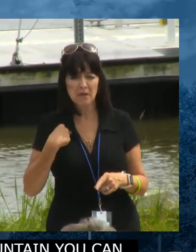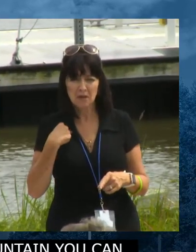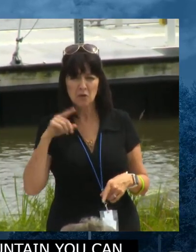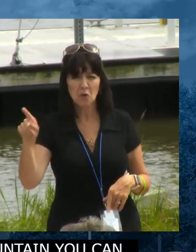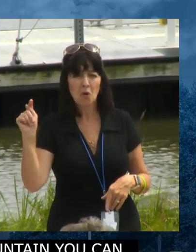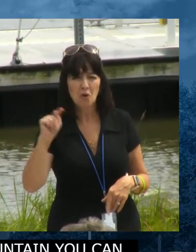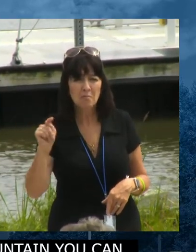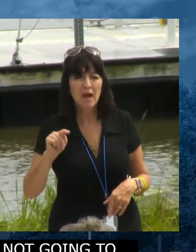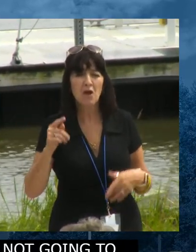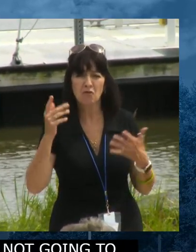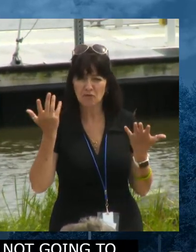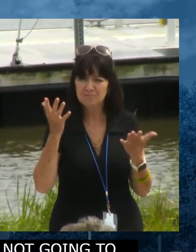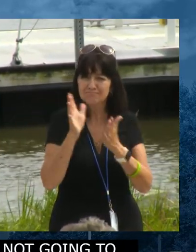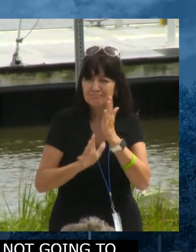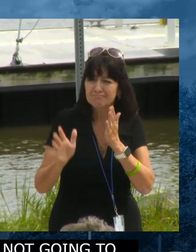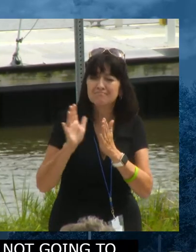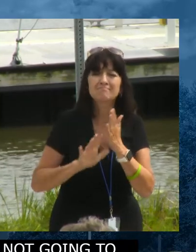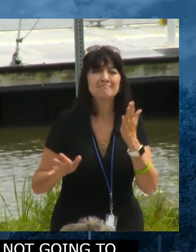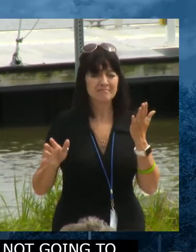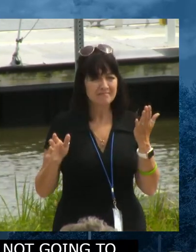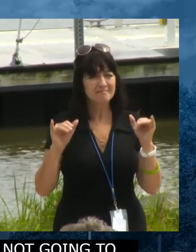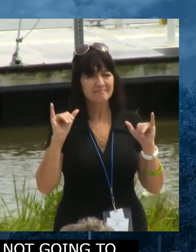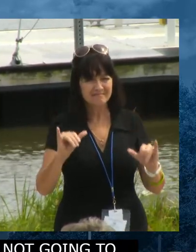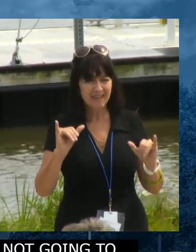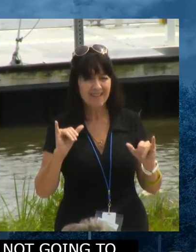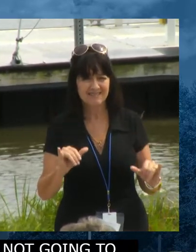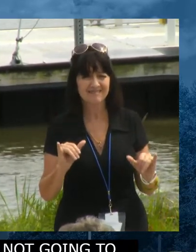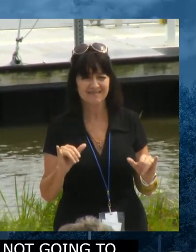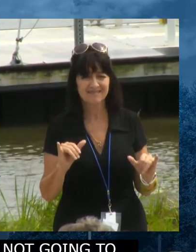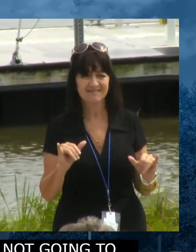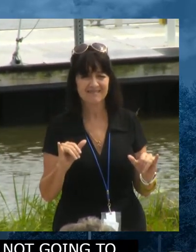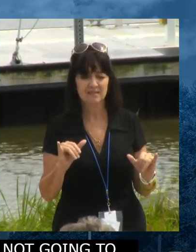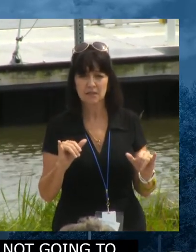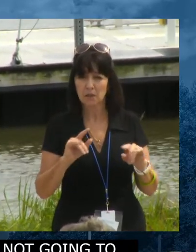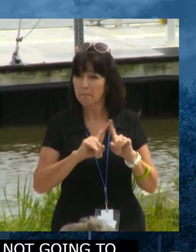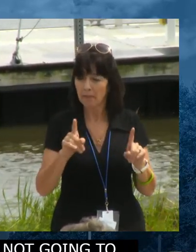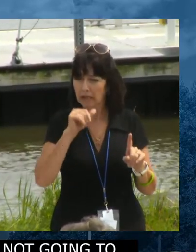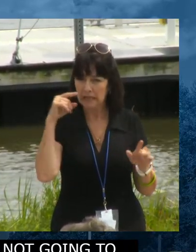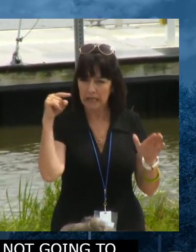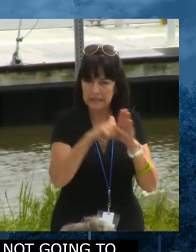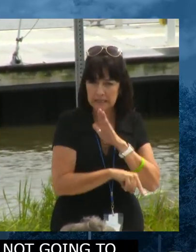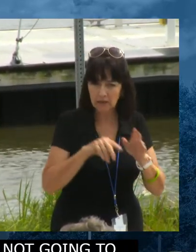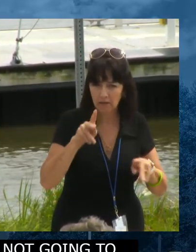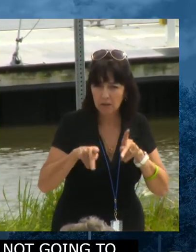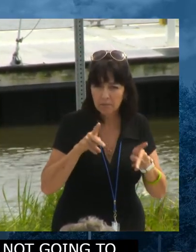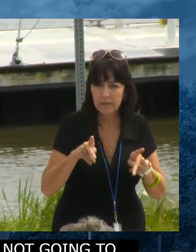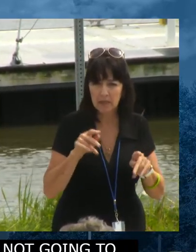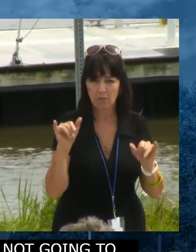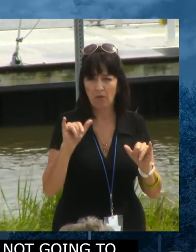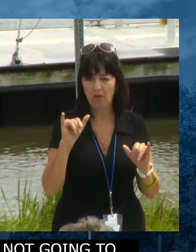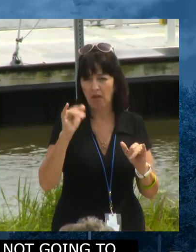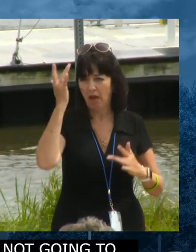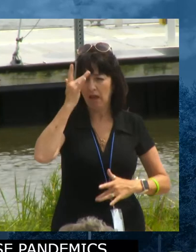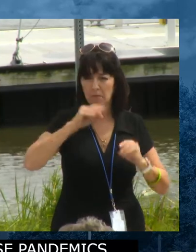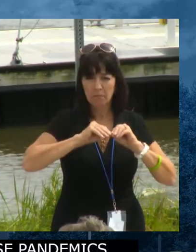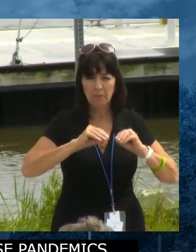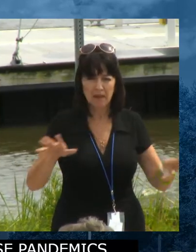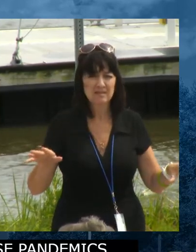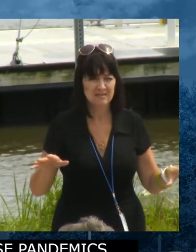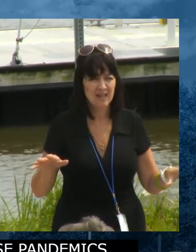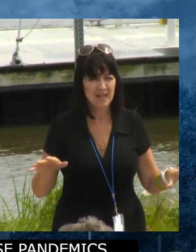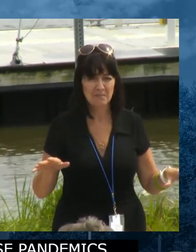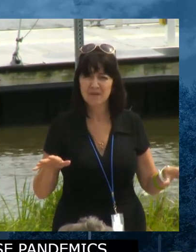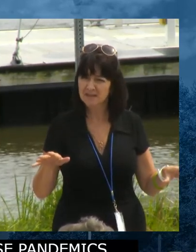because of the dirty water. Can we do better? Yes. And so with that yes, we start to look at